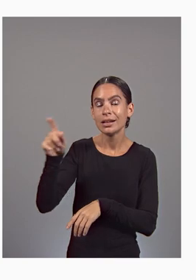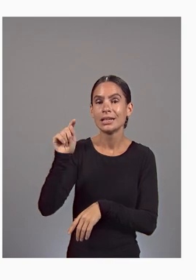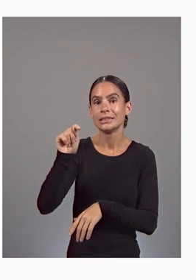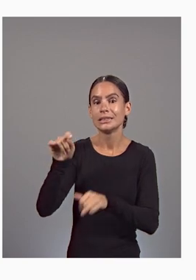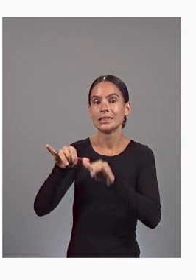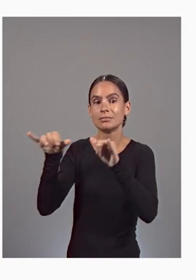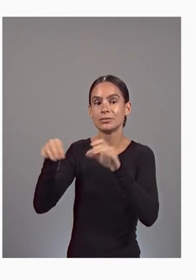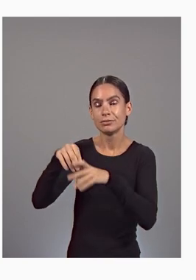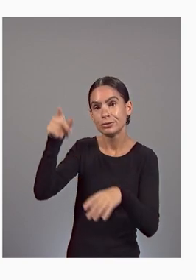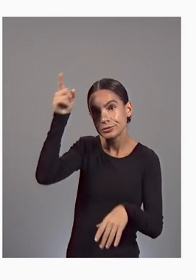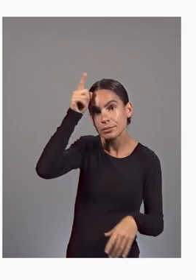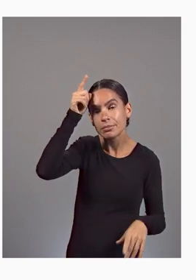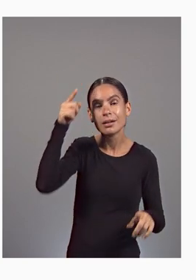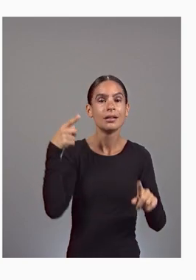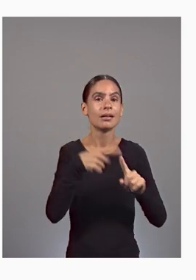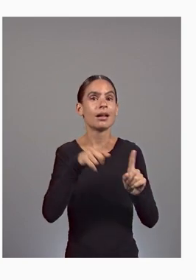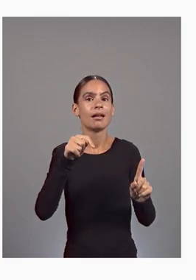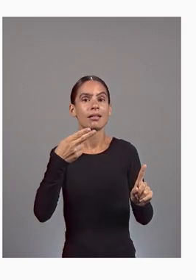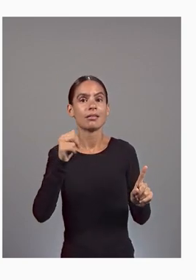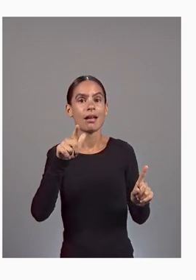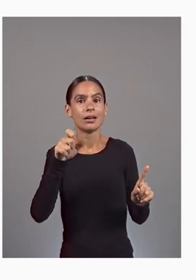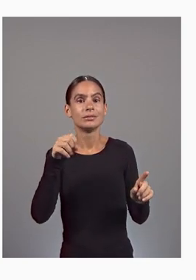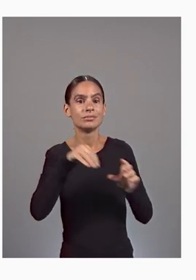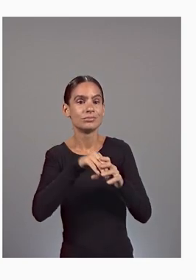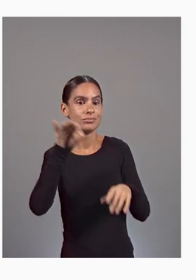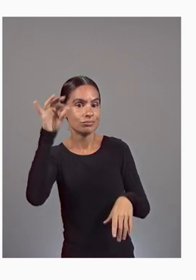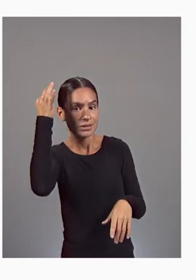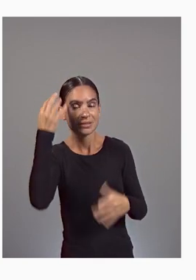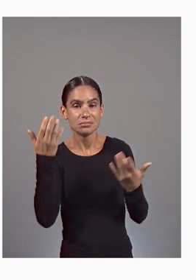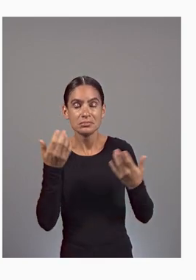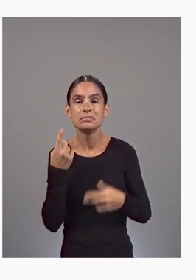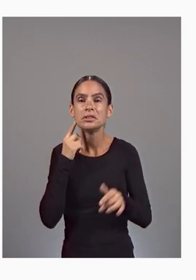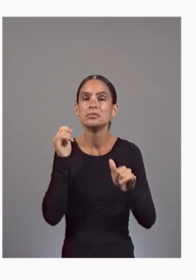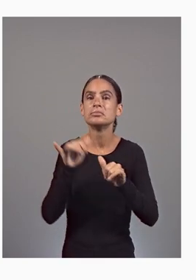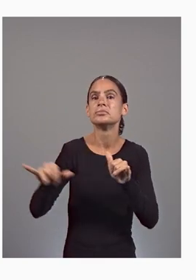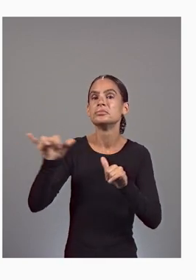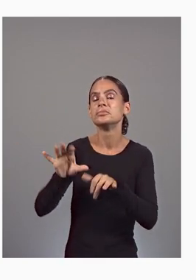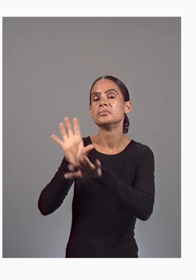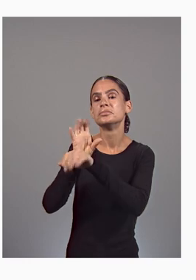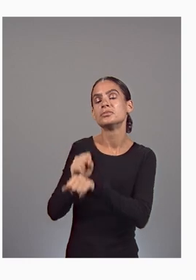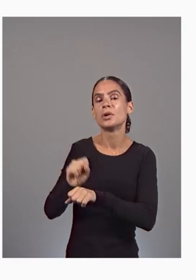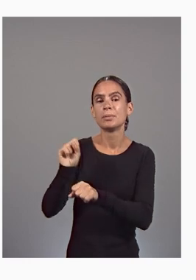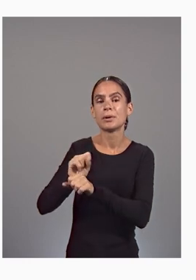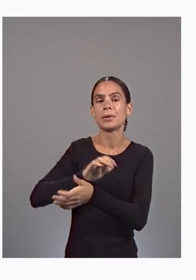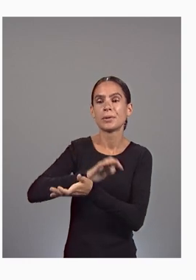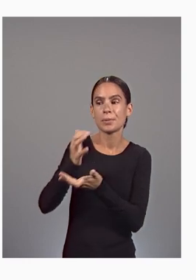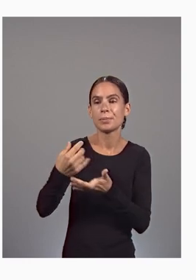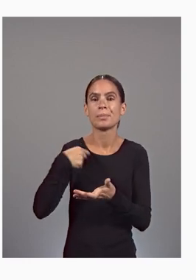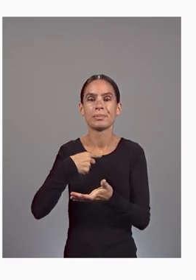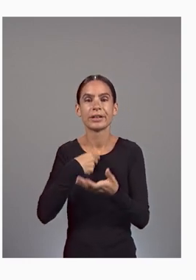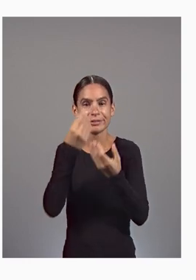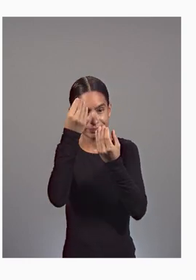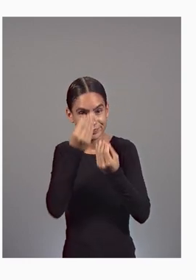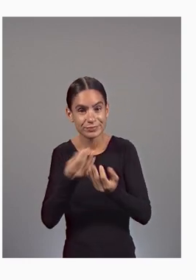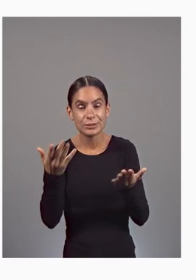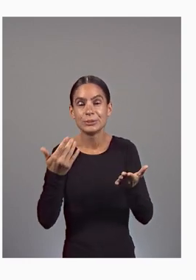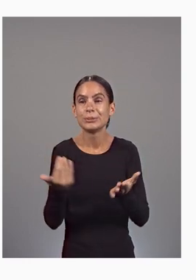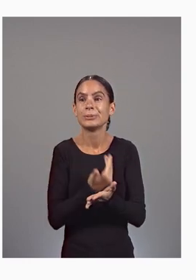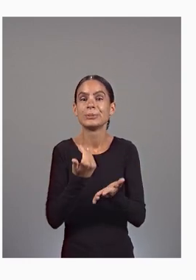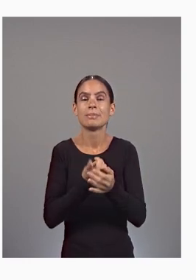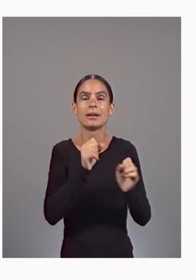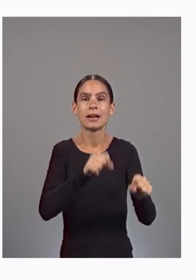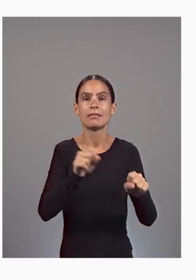and Palace in France. For more traditional workloads, we're announcing new capabilities.